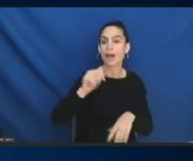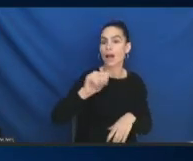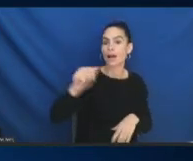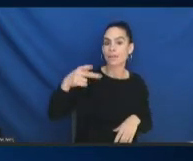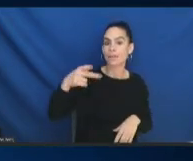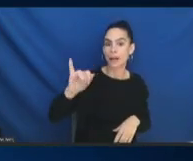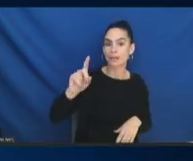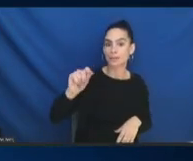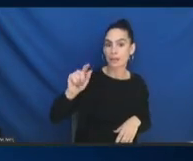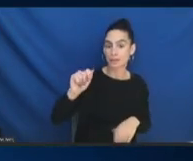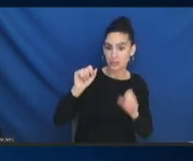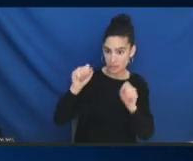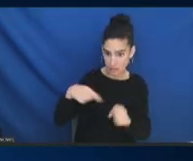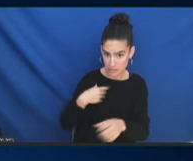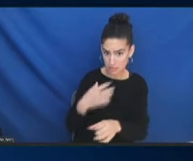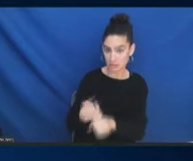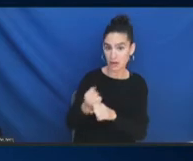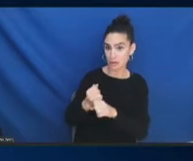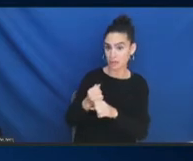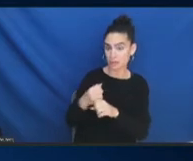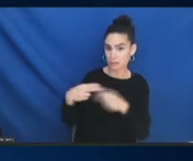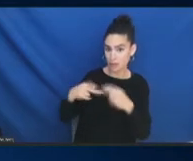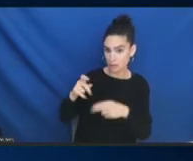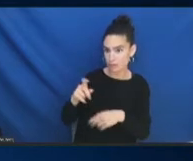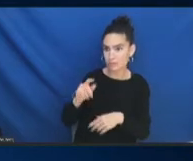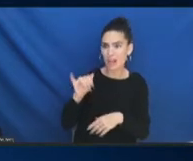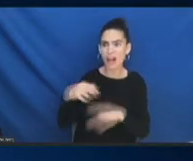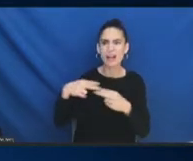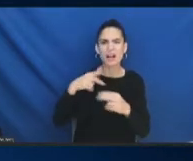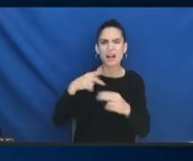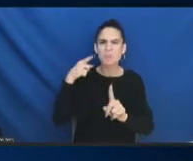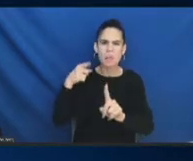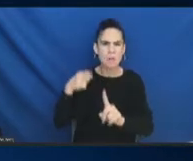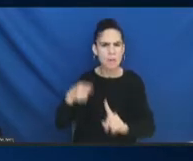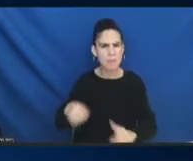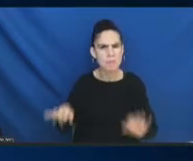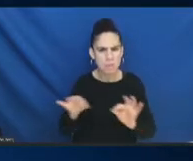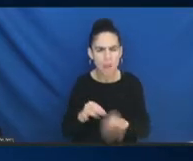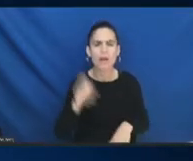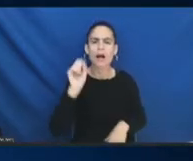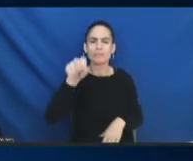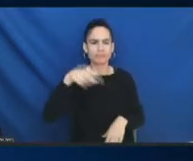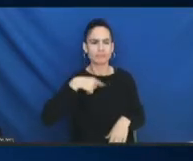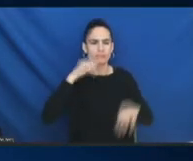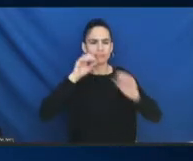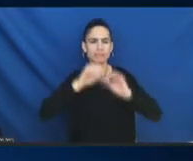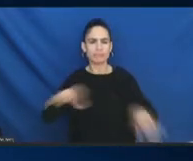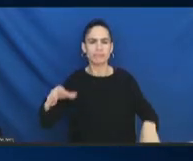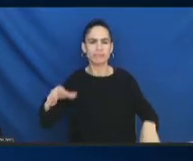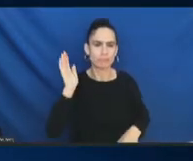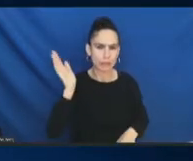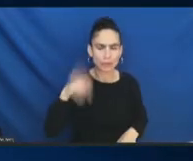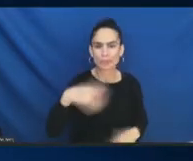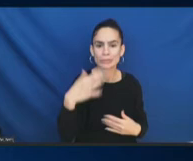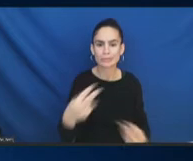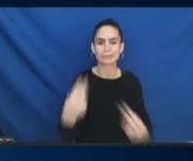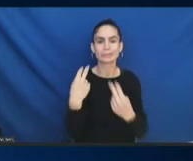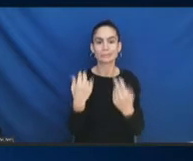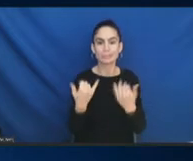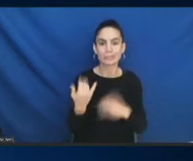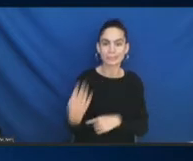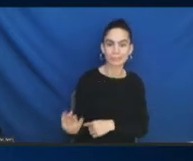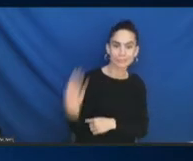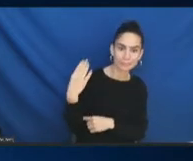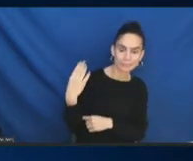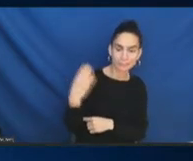- Yeah. We will send that around. We will definitely send around the presentations that you all have seen. So, I think the one